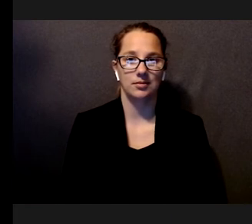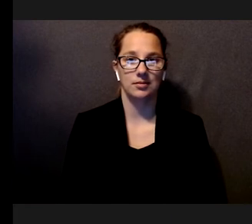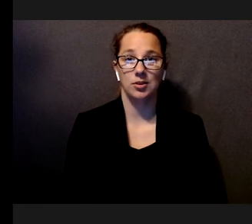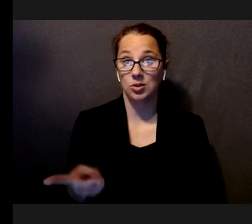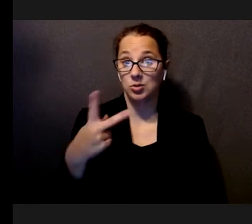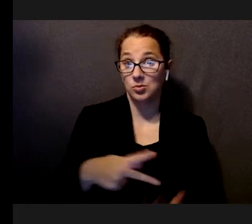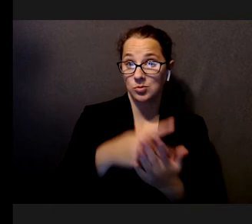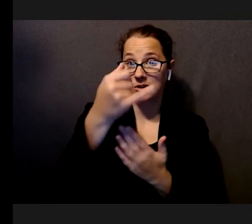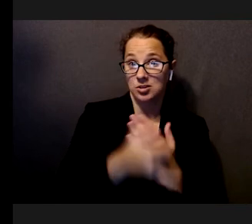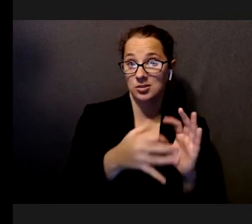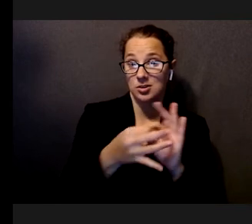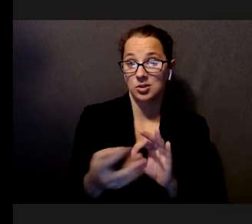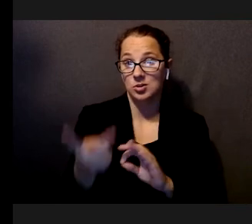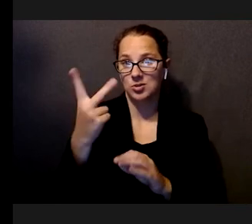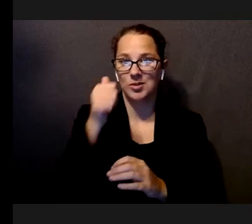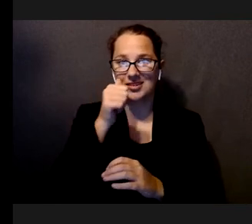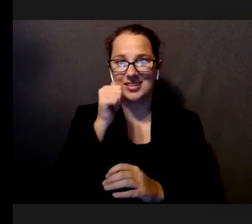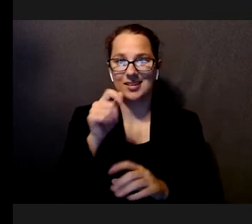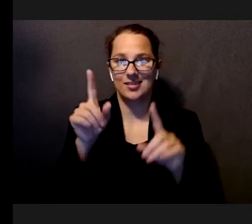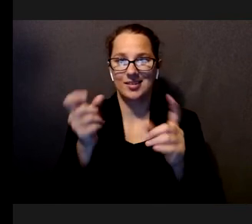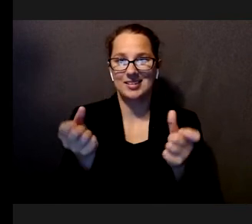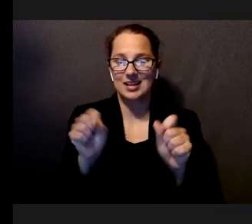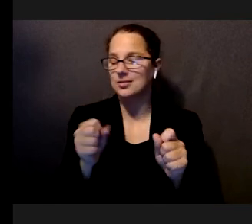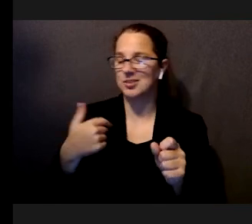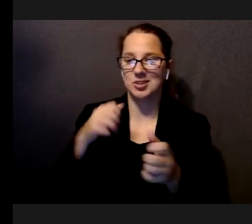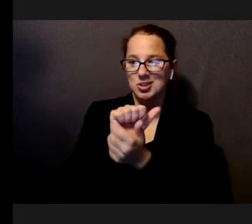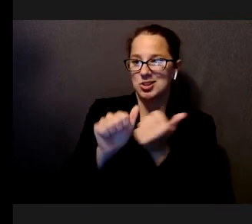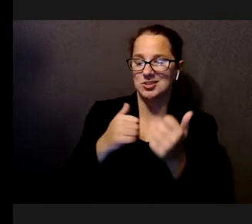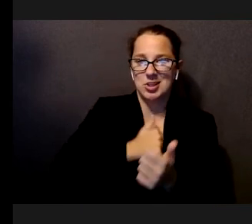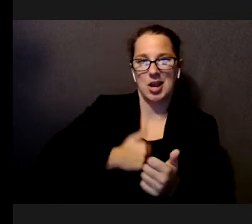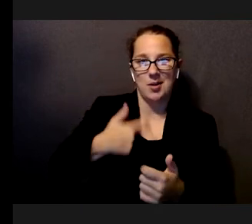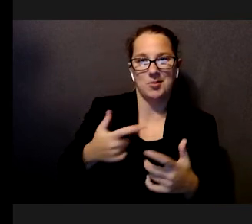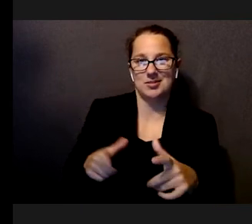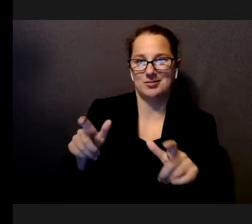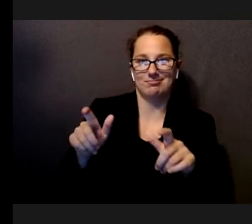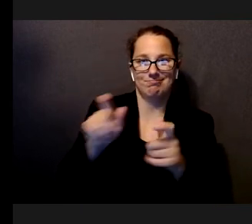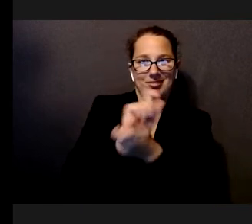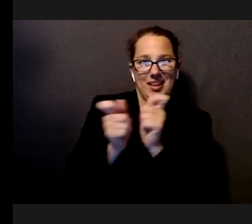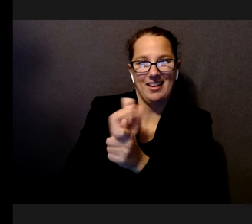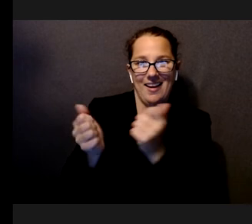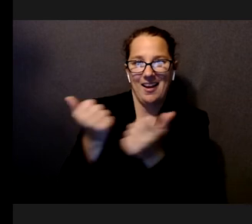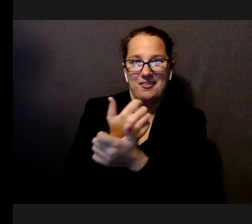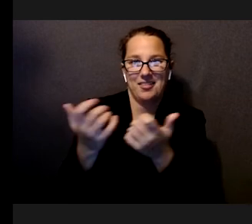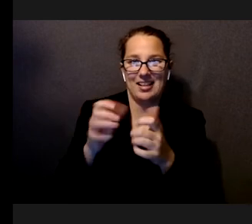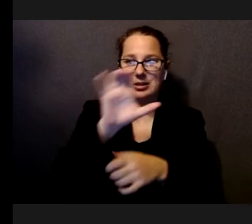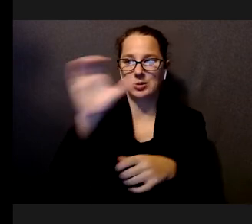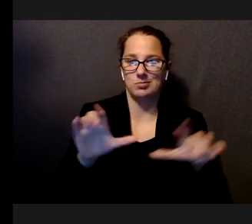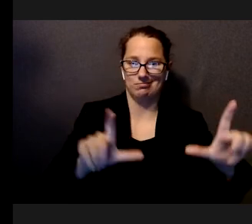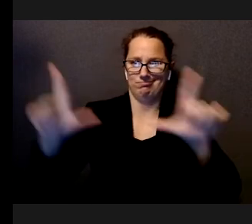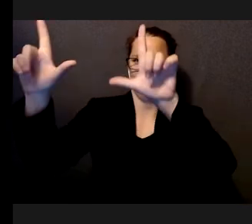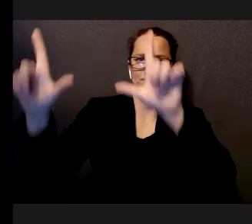The two projects correspond to two daily tasks. Sorry, I was just adjusting all these annoying Zoom windows that pop up and cover my slides.